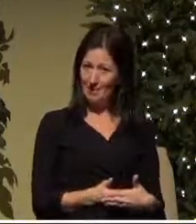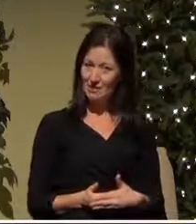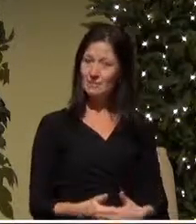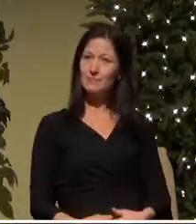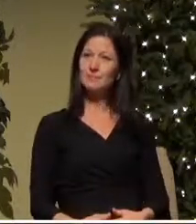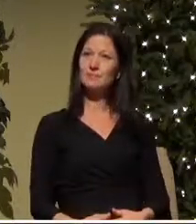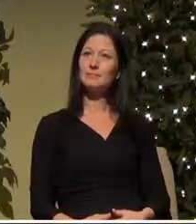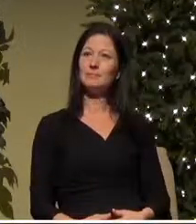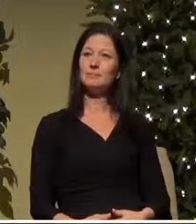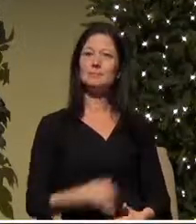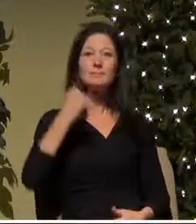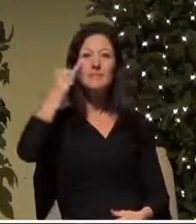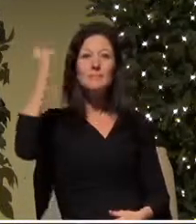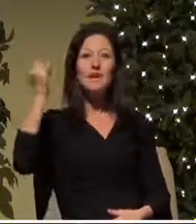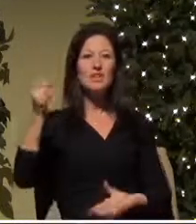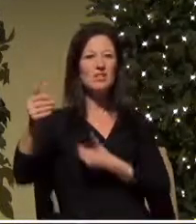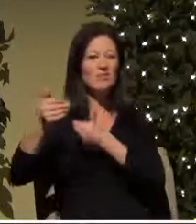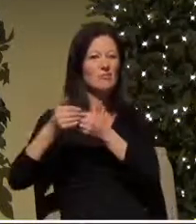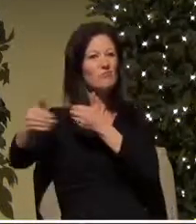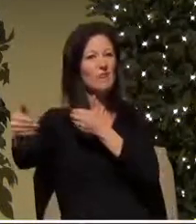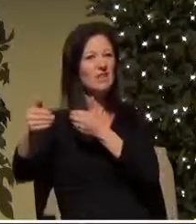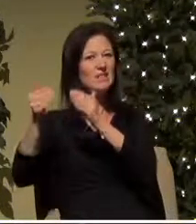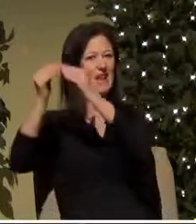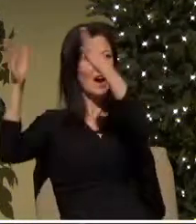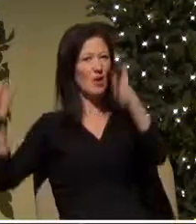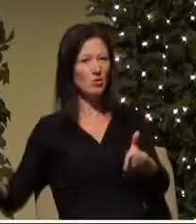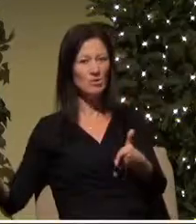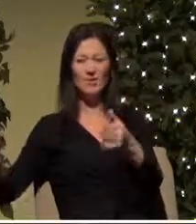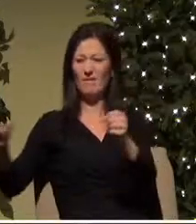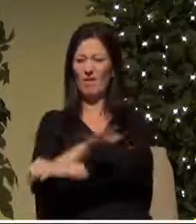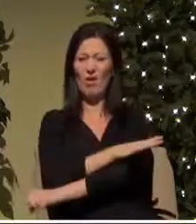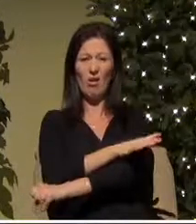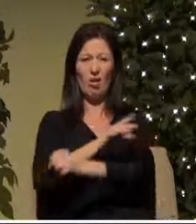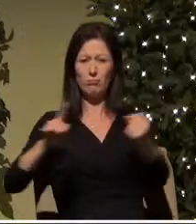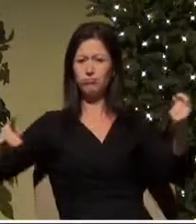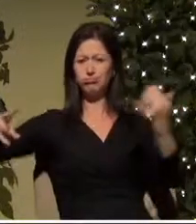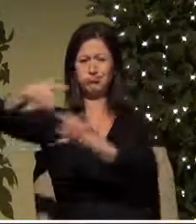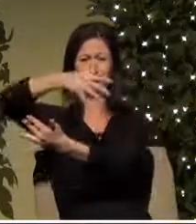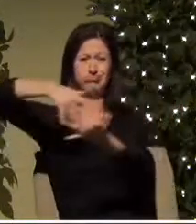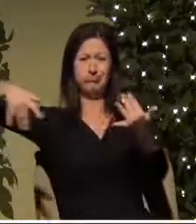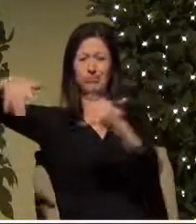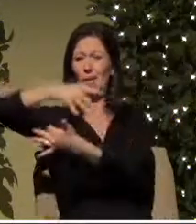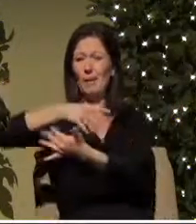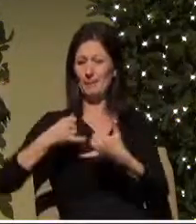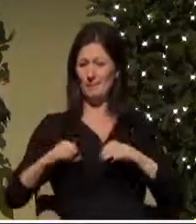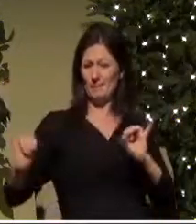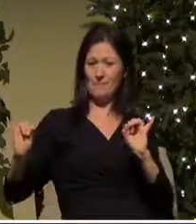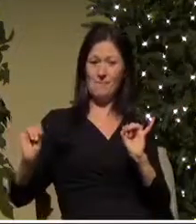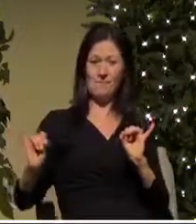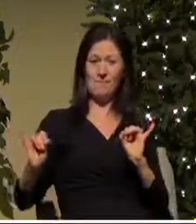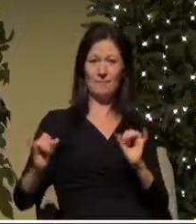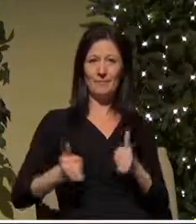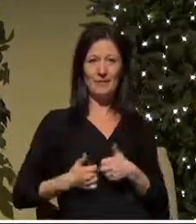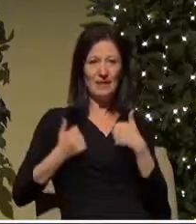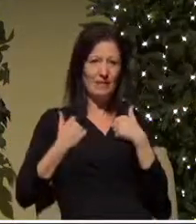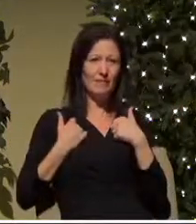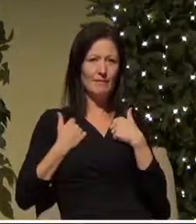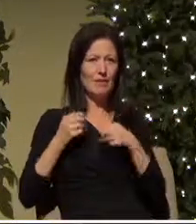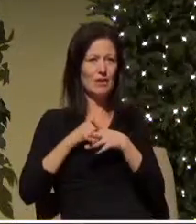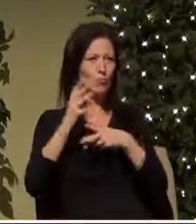rest of the house is full its census time and the place is jam-packed still you're living in a world of hospitality